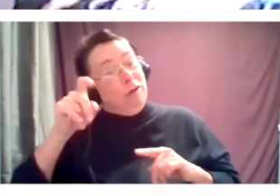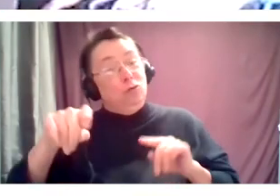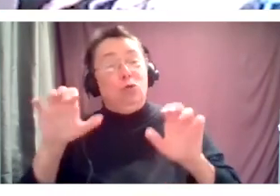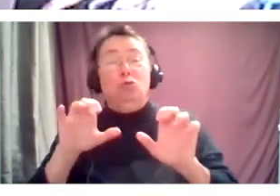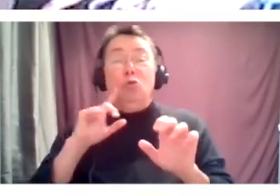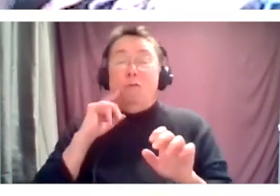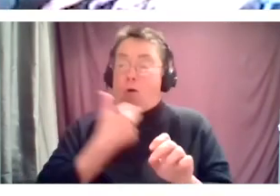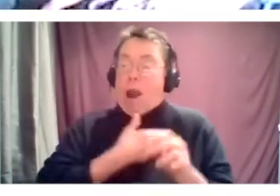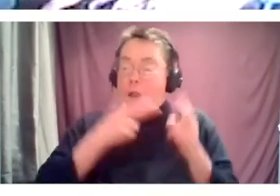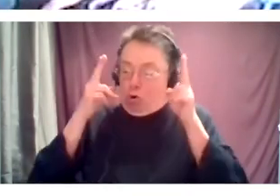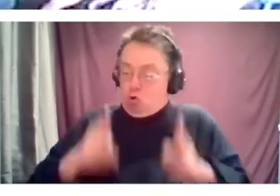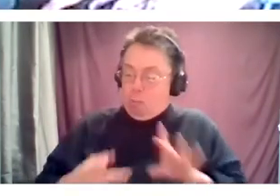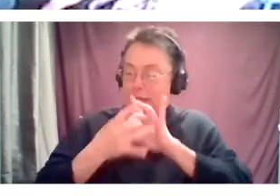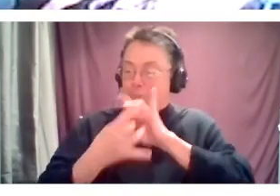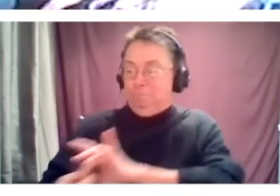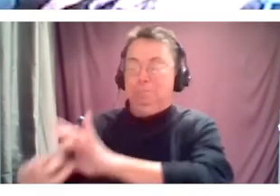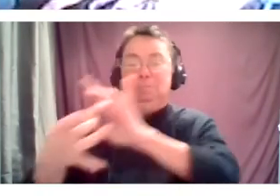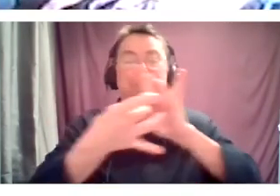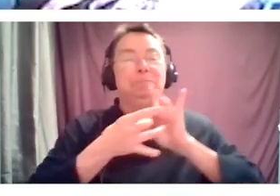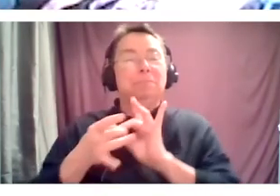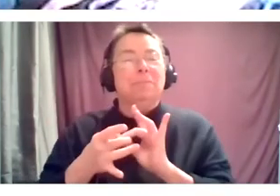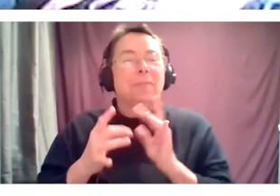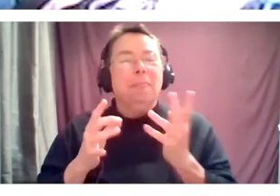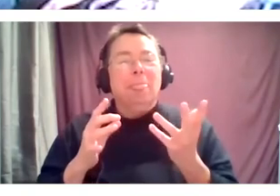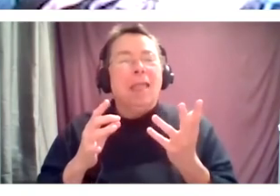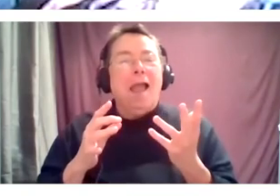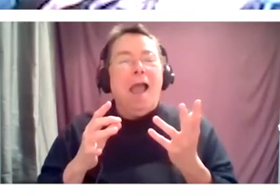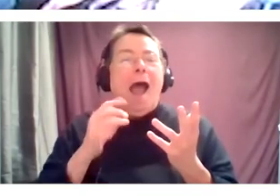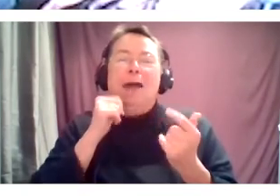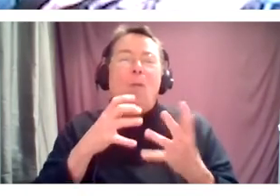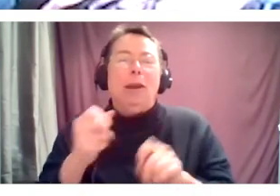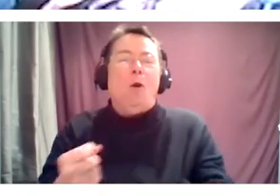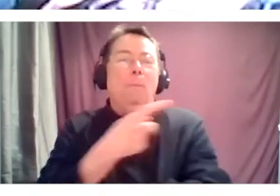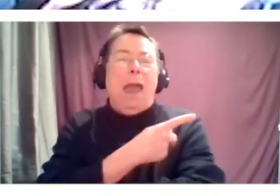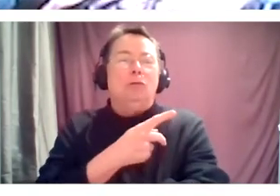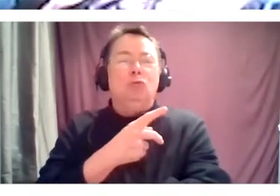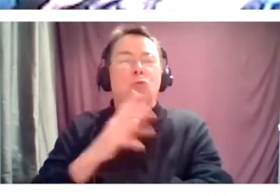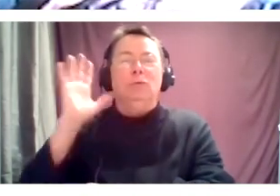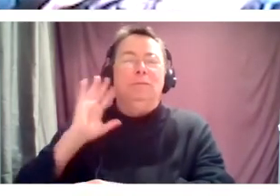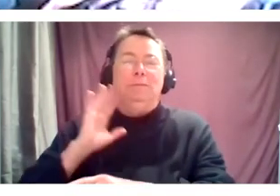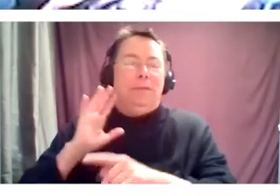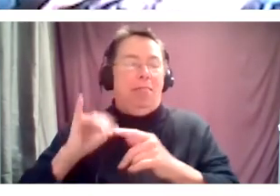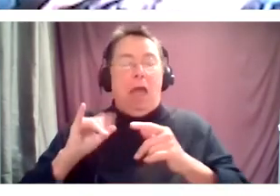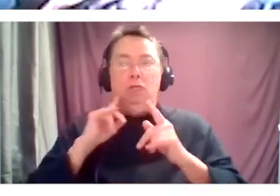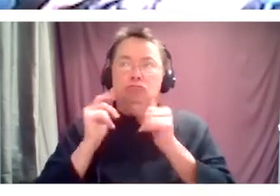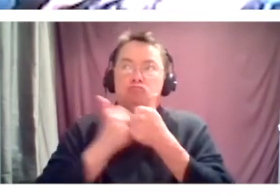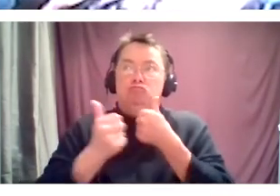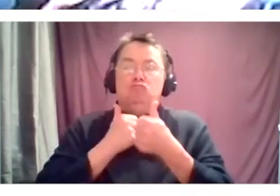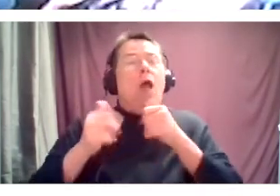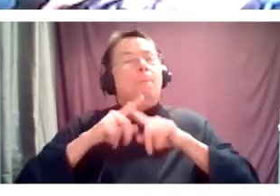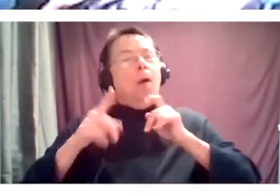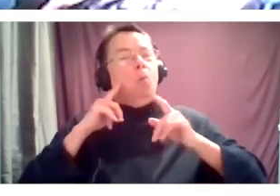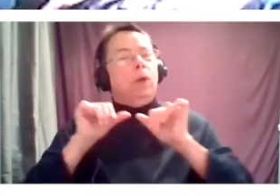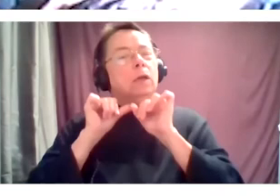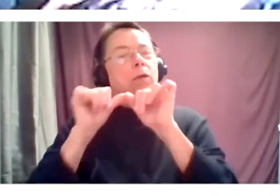I guess that's it, that we don't, we don't go back to the old way in that way either, that we still continue to talk with each other and